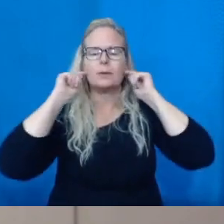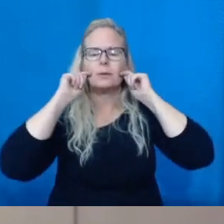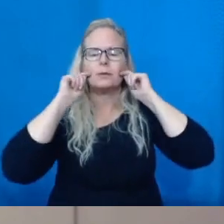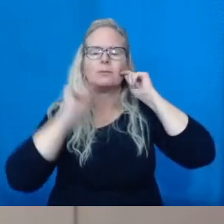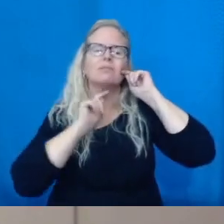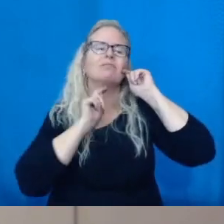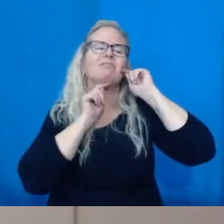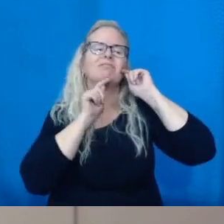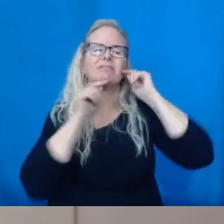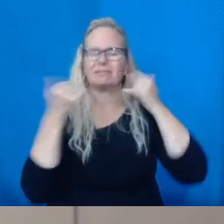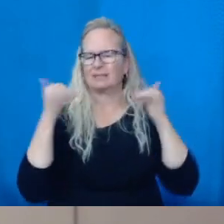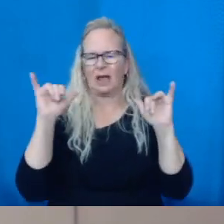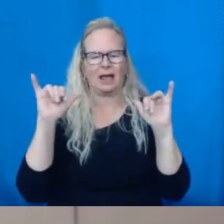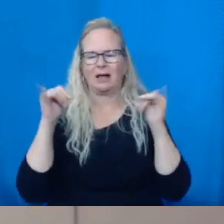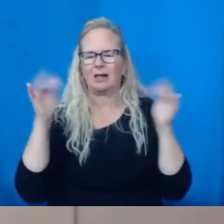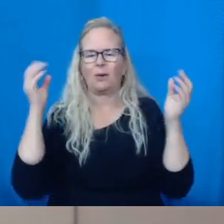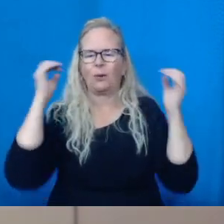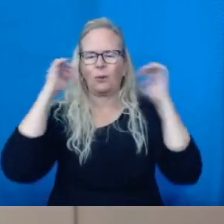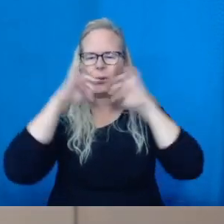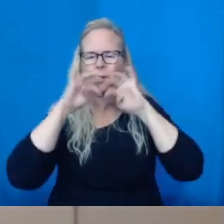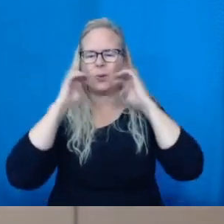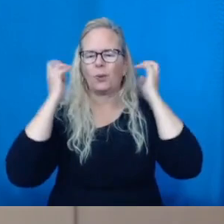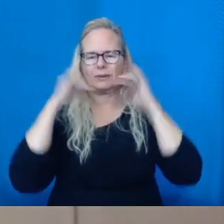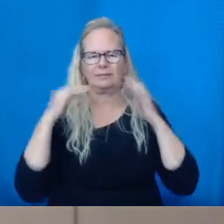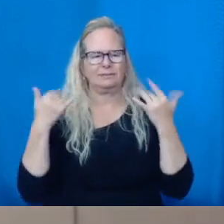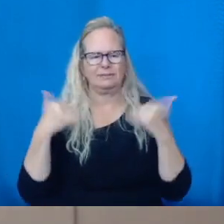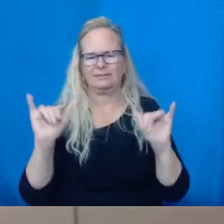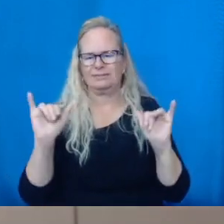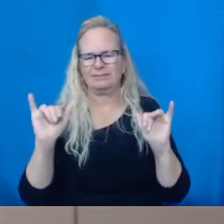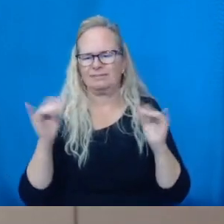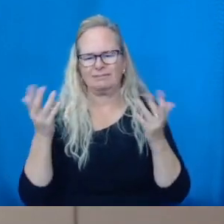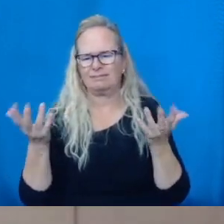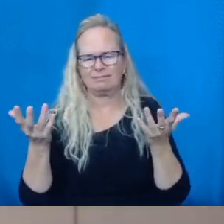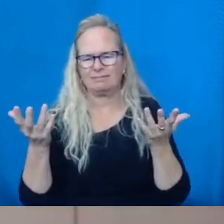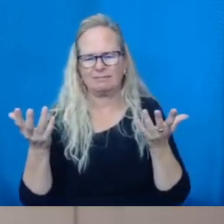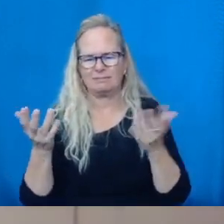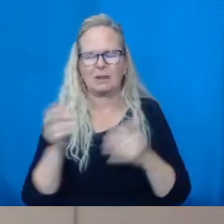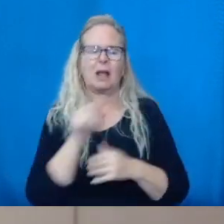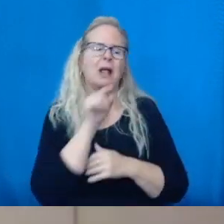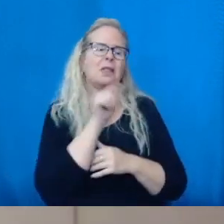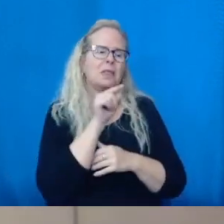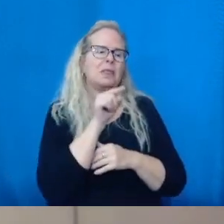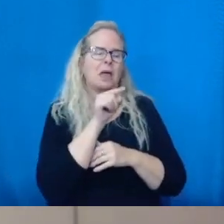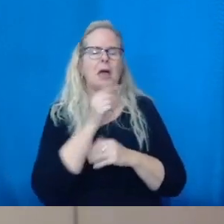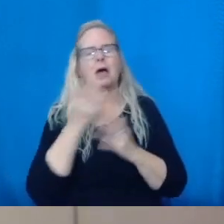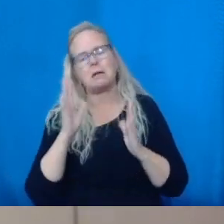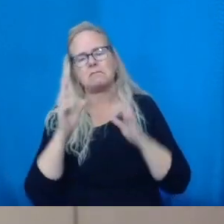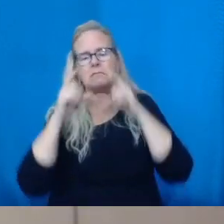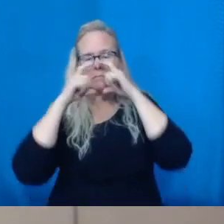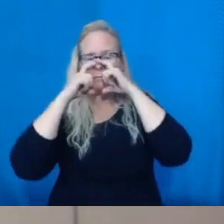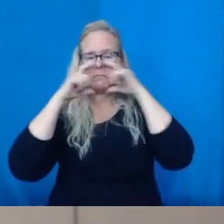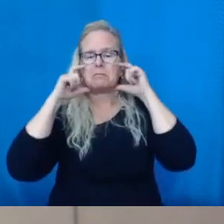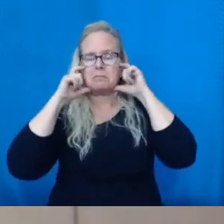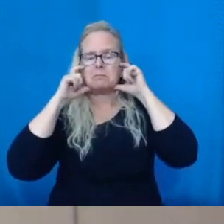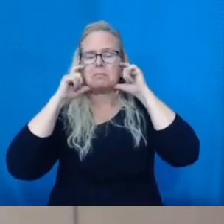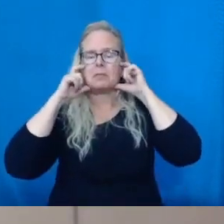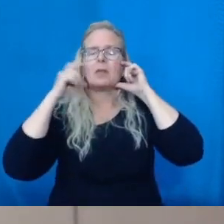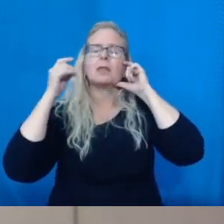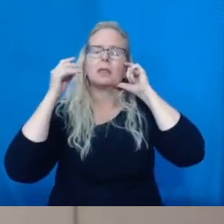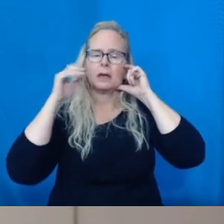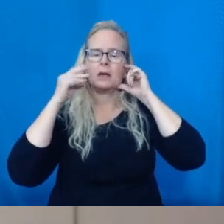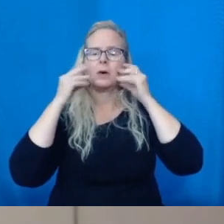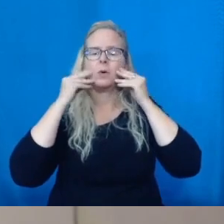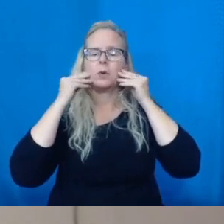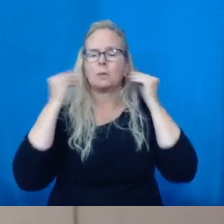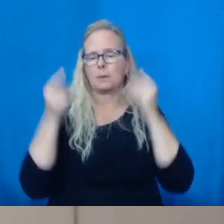mask, even though the material is excellent, it's going around. So how do I improve that one option is to just use a